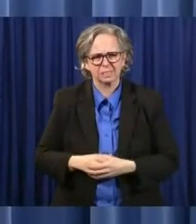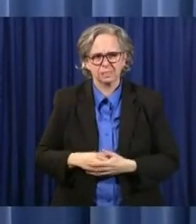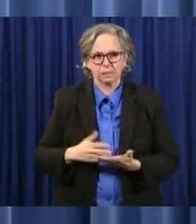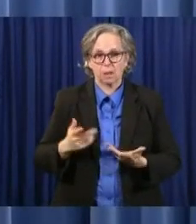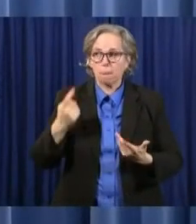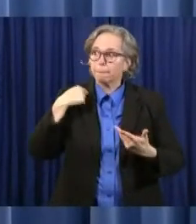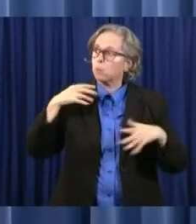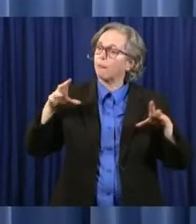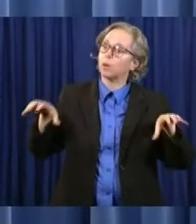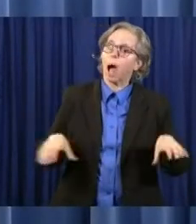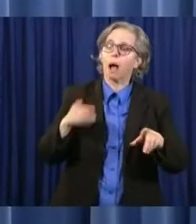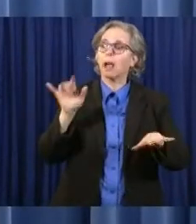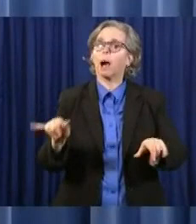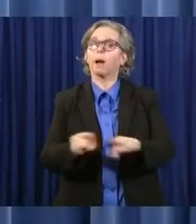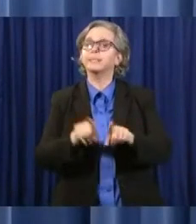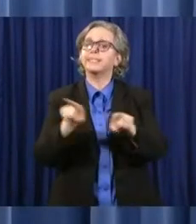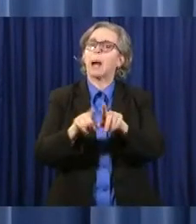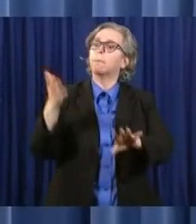of time.